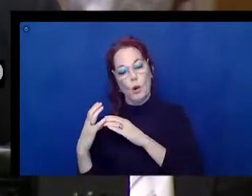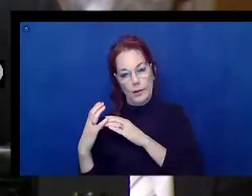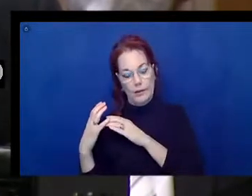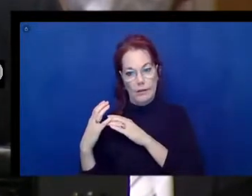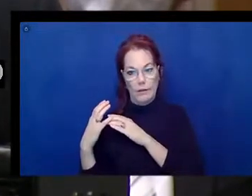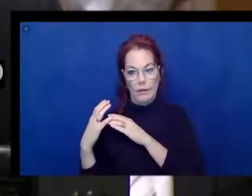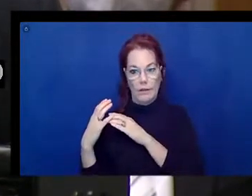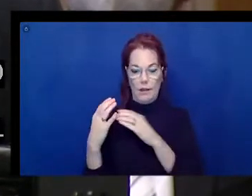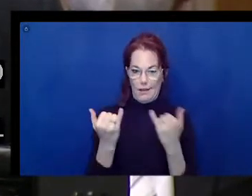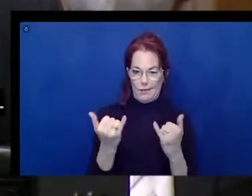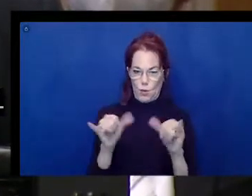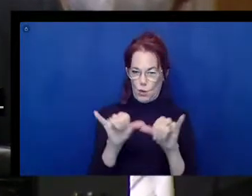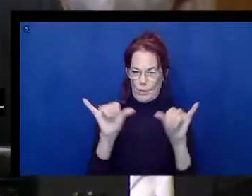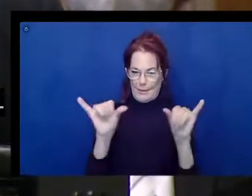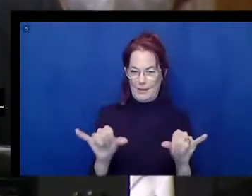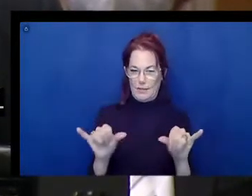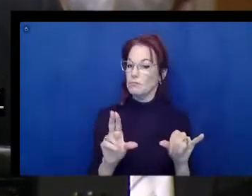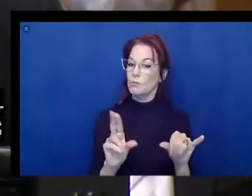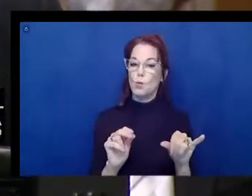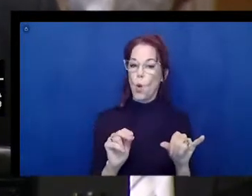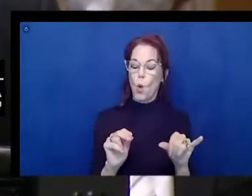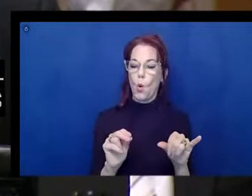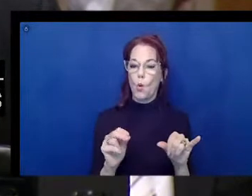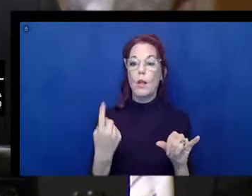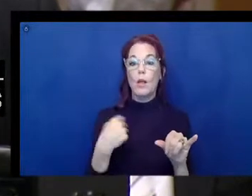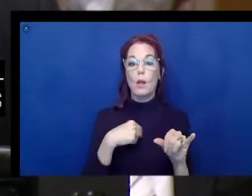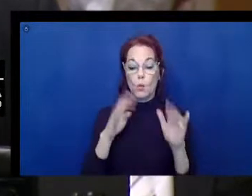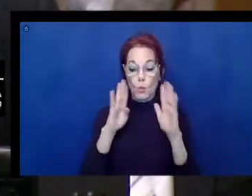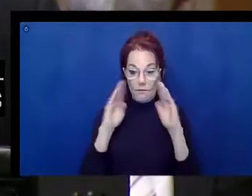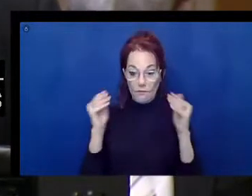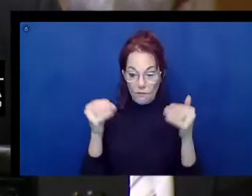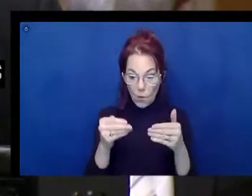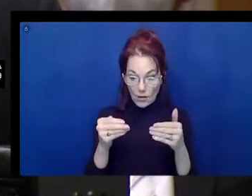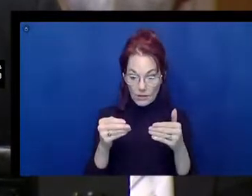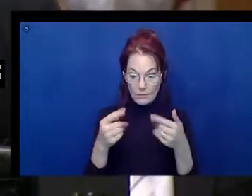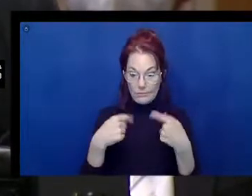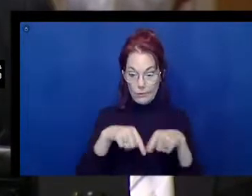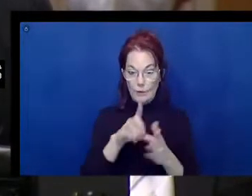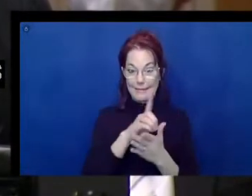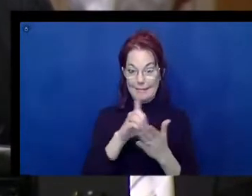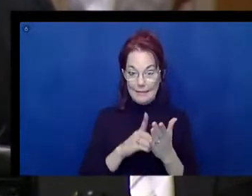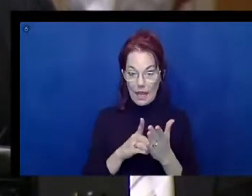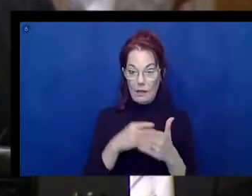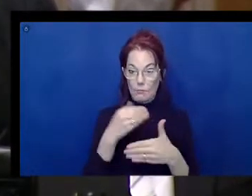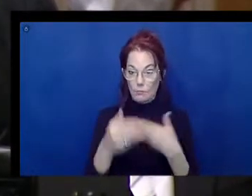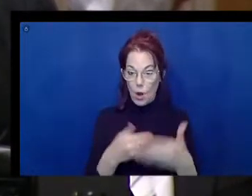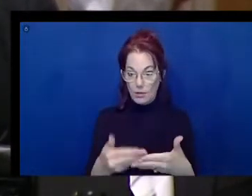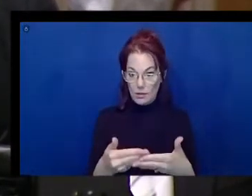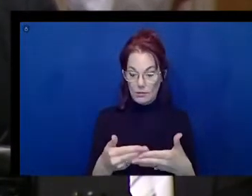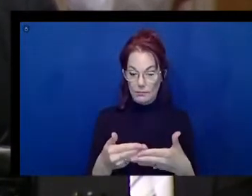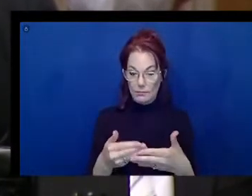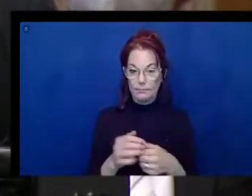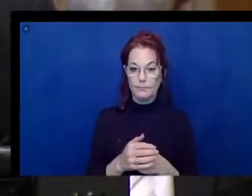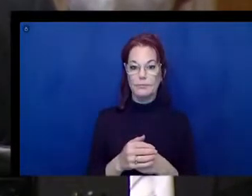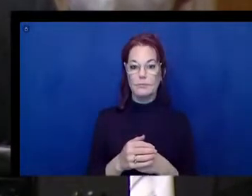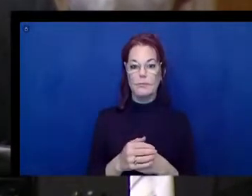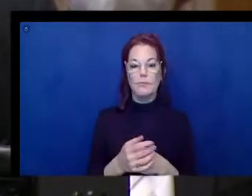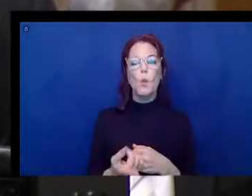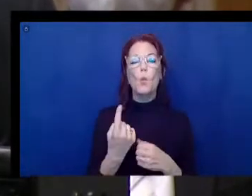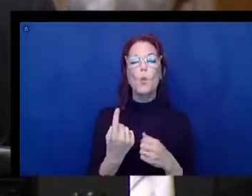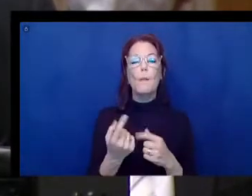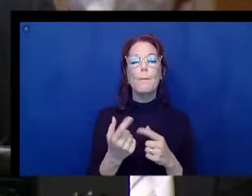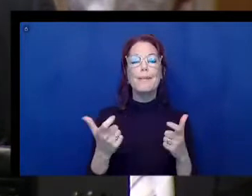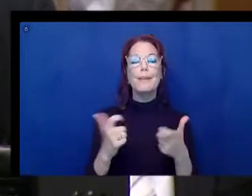to make them accessible if we focus on accessibility during the design and development process. The only big problem is there's a flawed